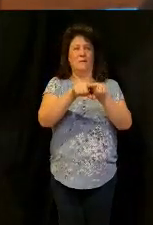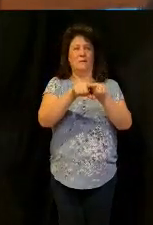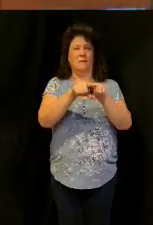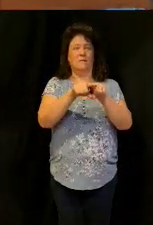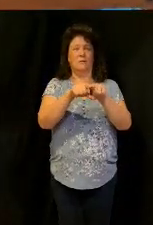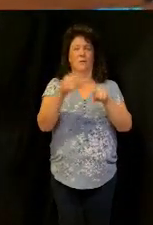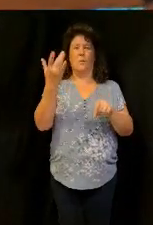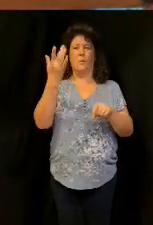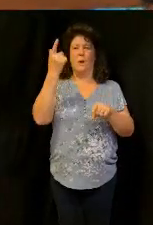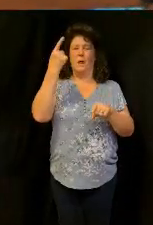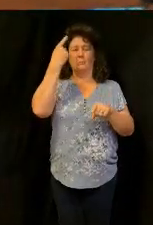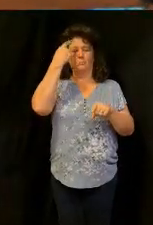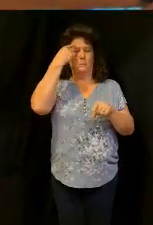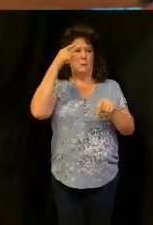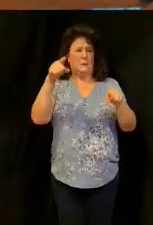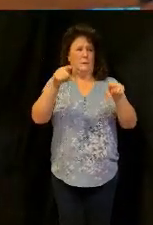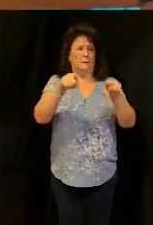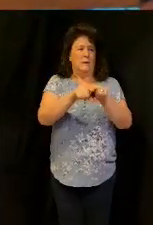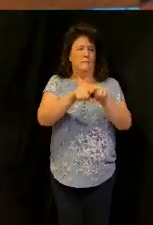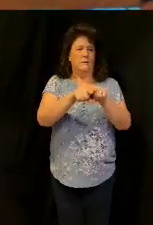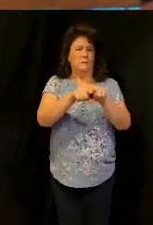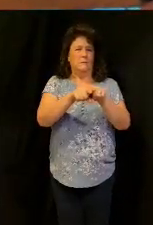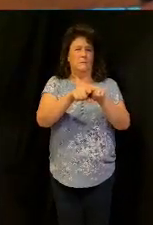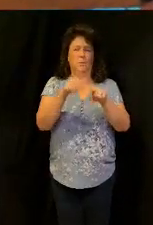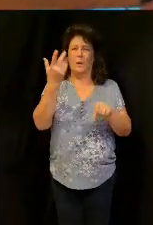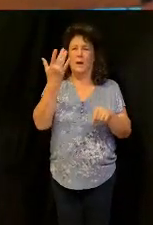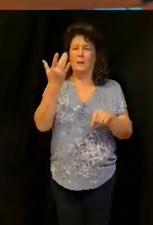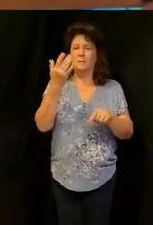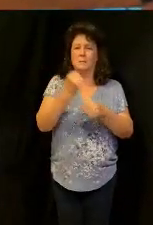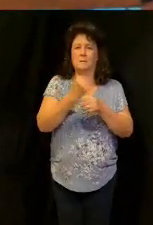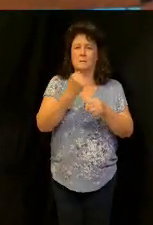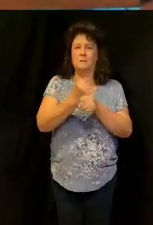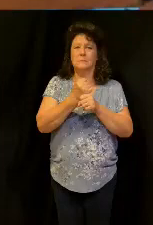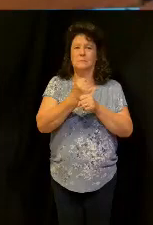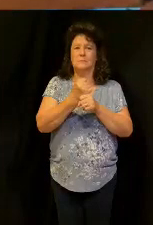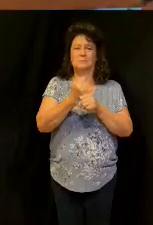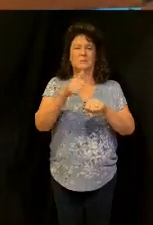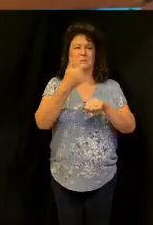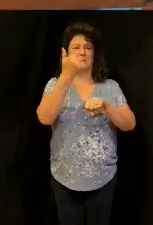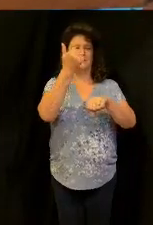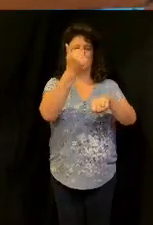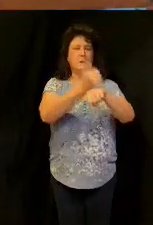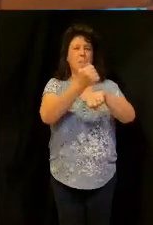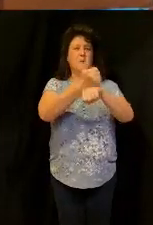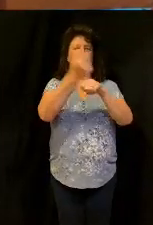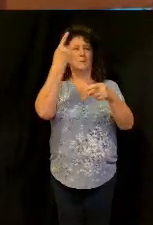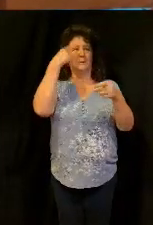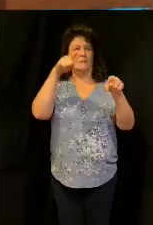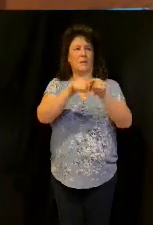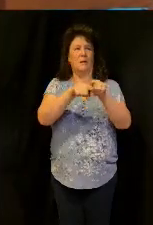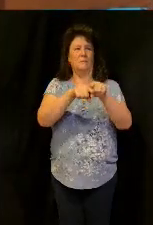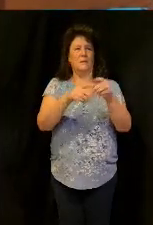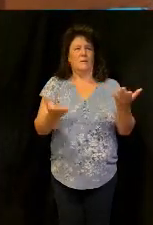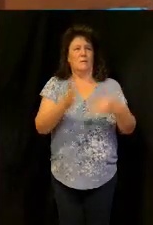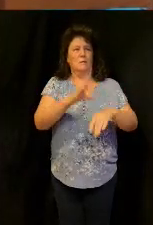why is he giving you wealth to establish his covenant in the earth